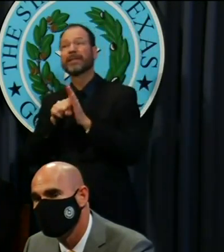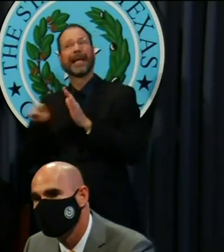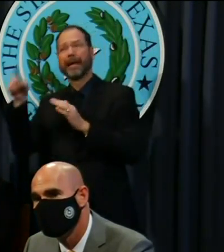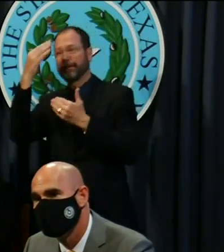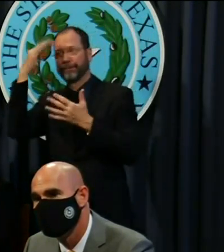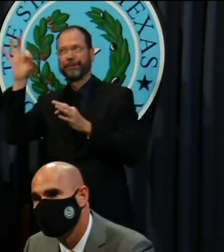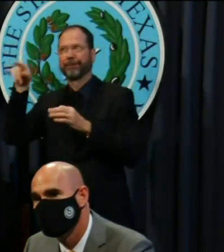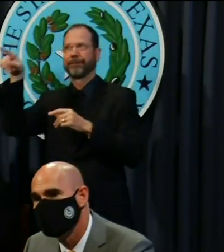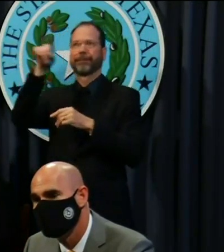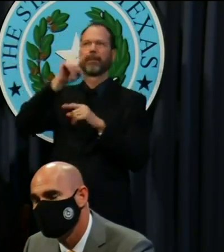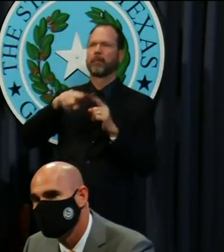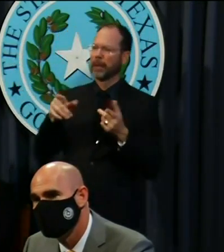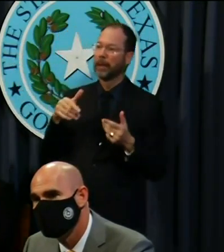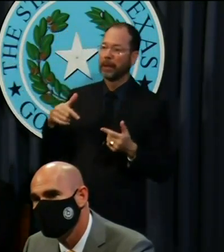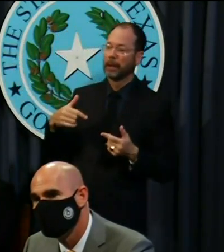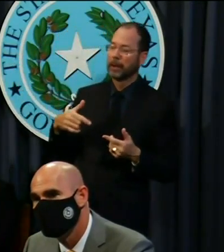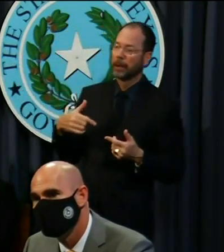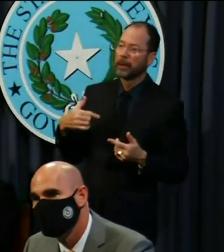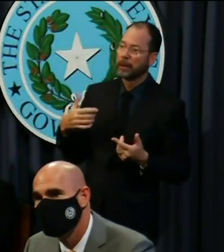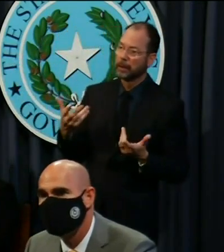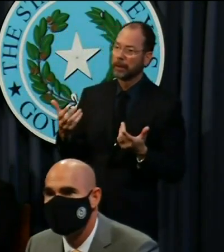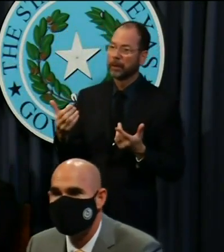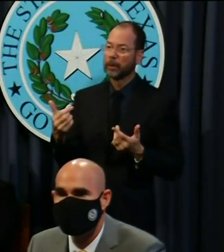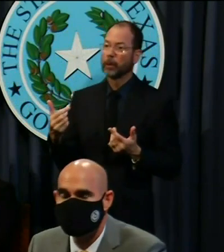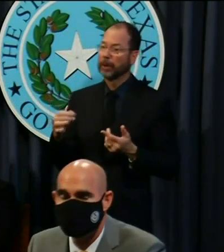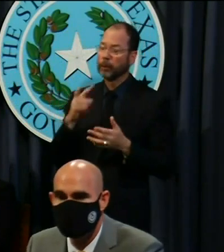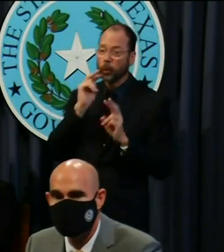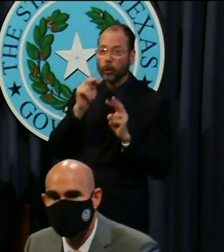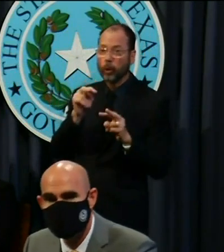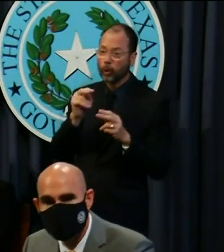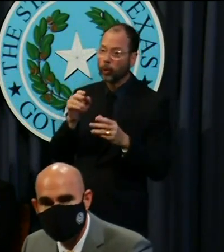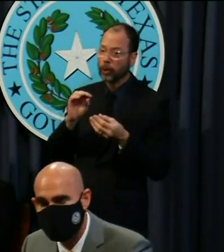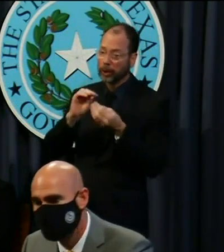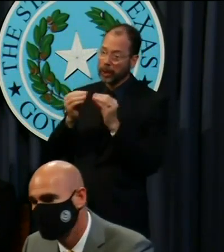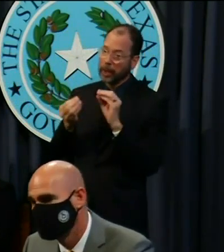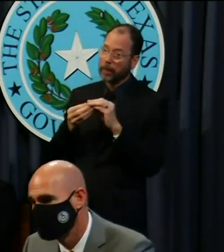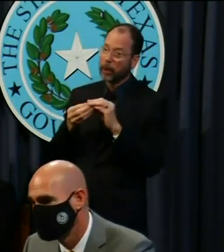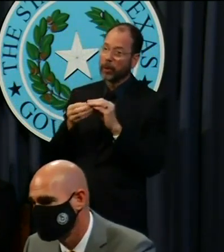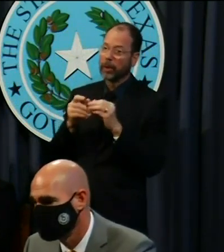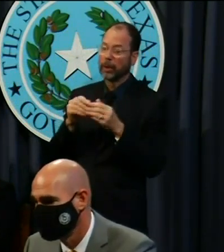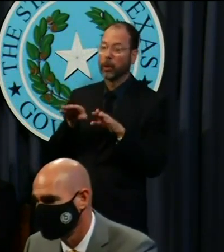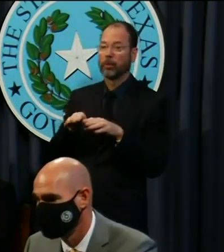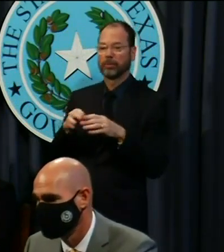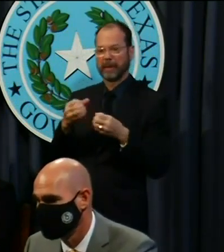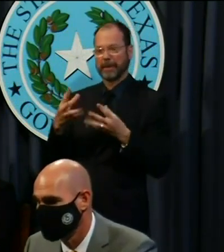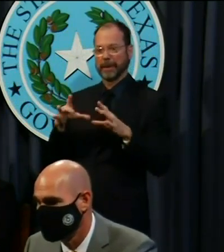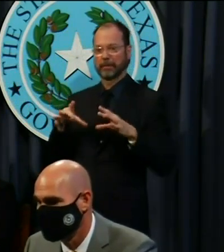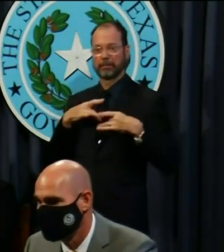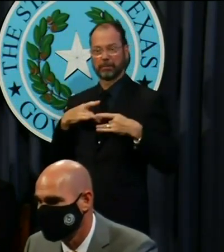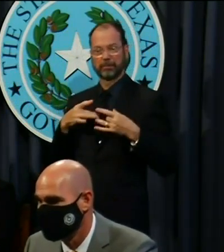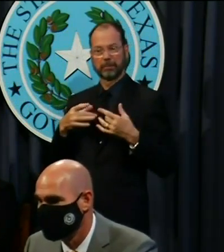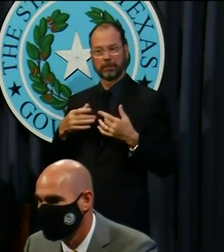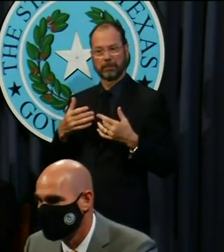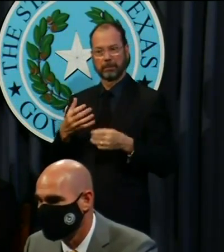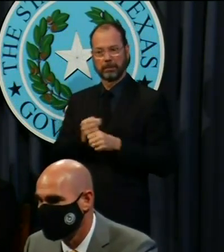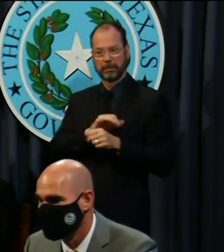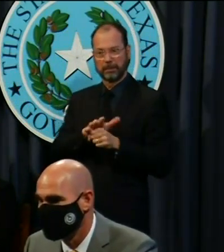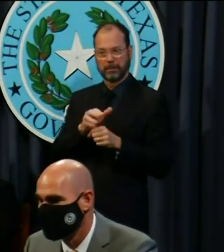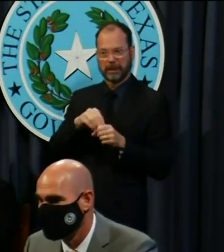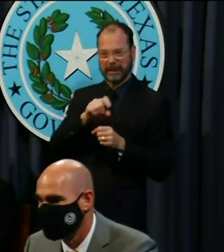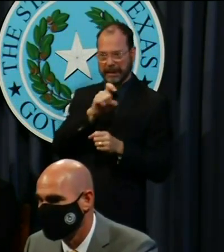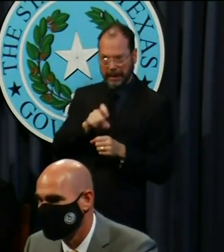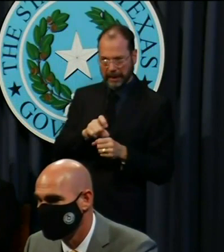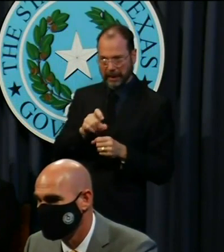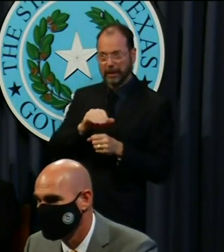know is this very easy and clear map. If you look at the number of active cases in the state of Texas, the number of active